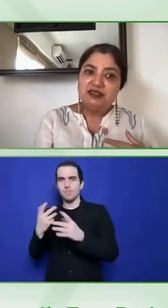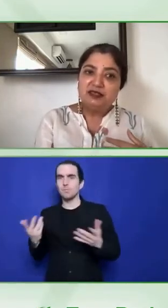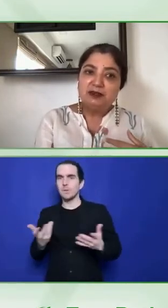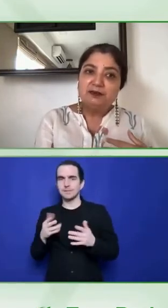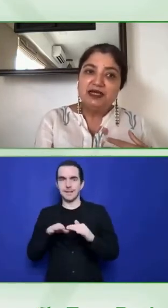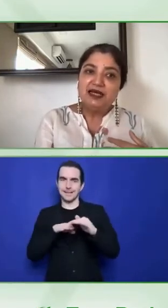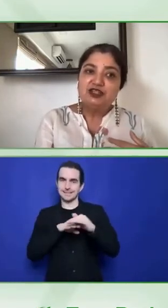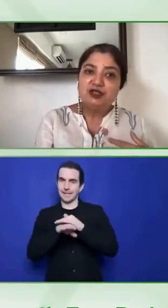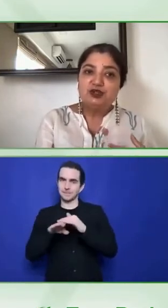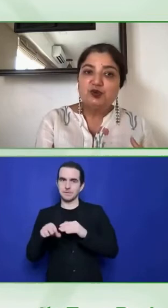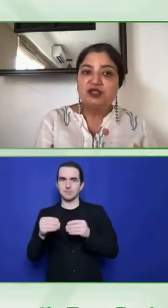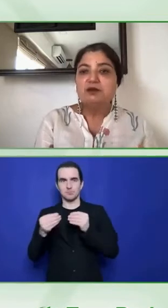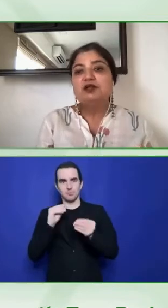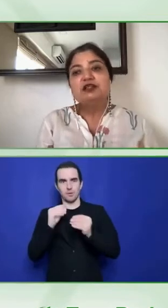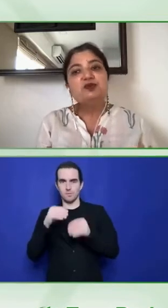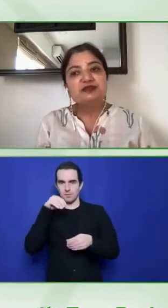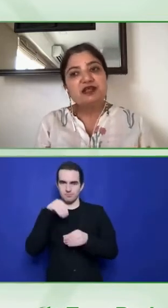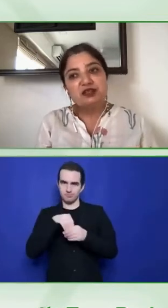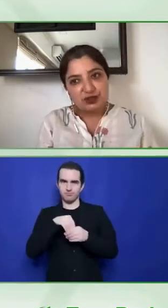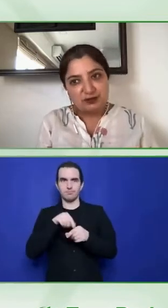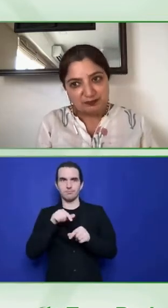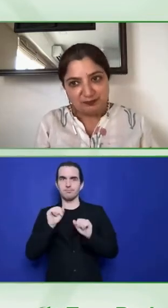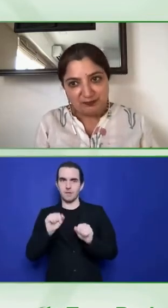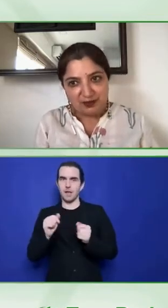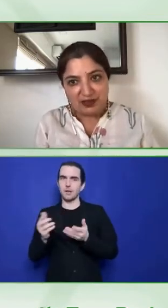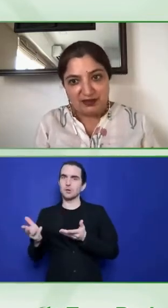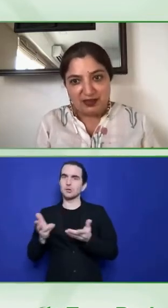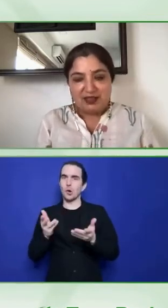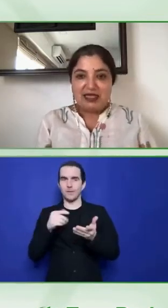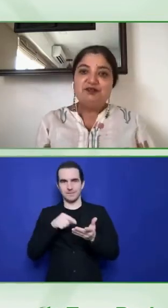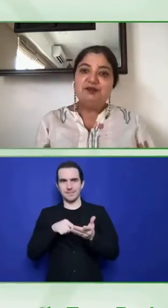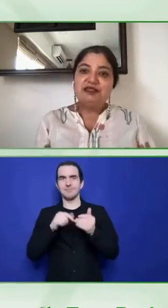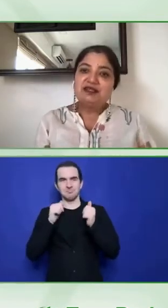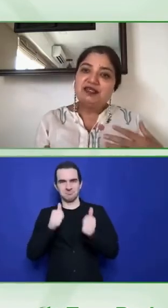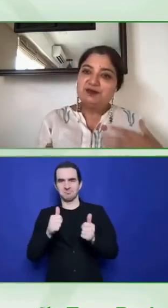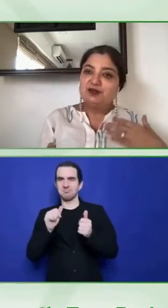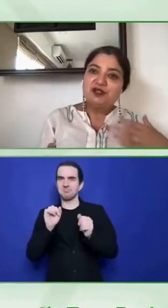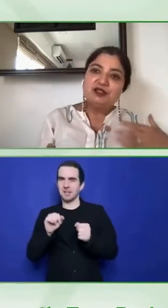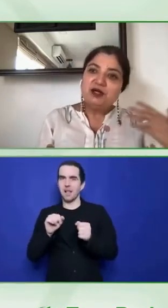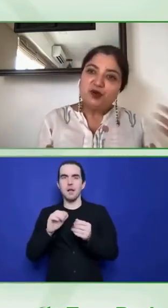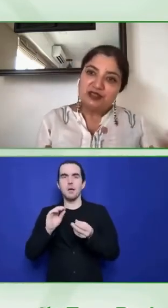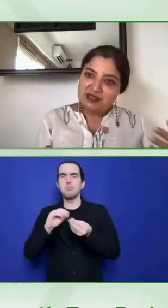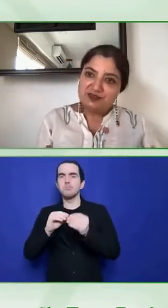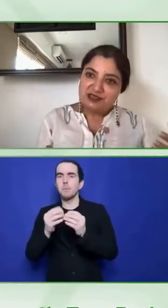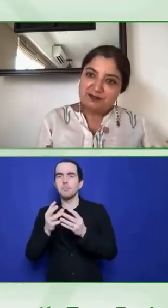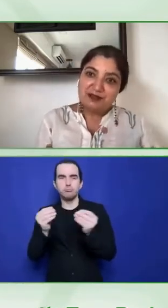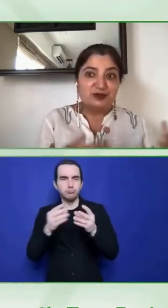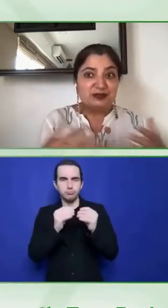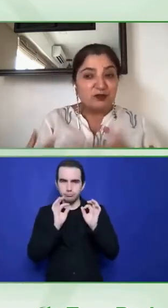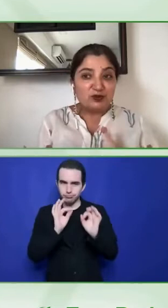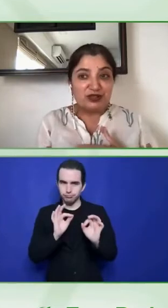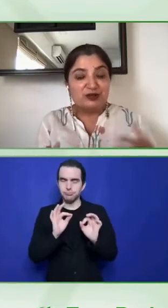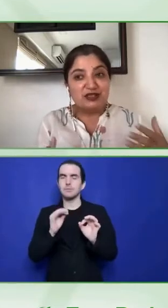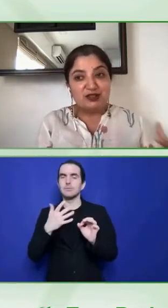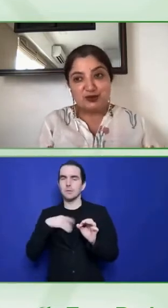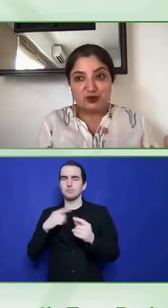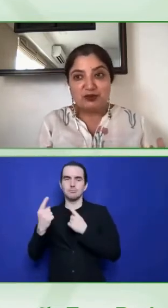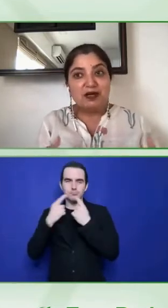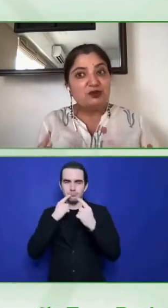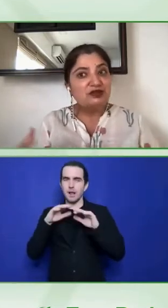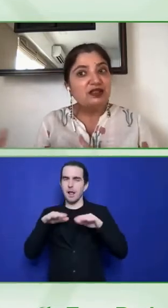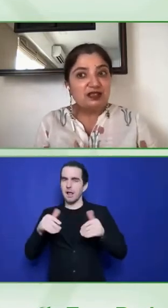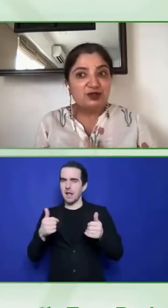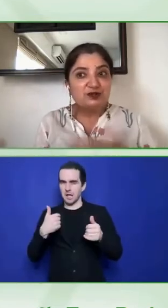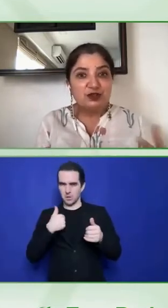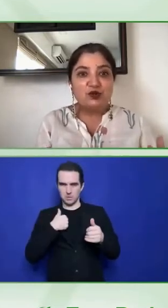shifted this needle by actually talking about inclusive culture, right? Everybody starts with talking about audits first, but it was important to start